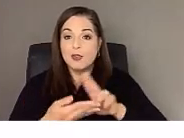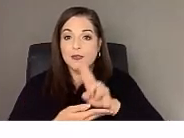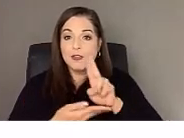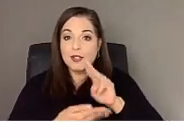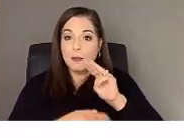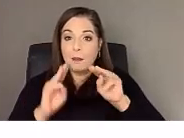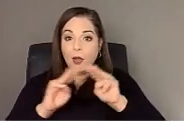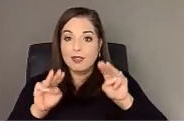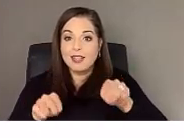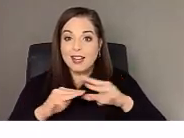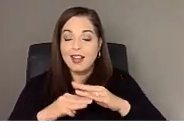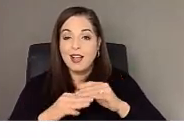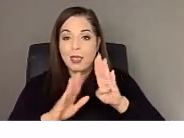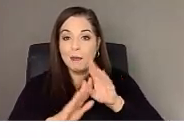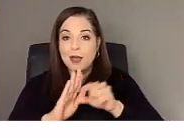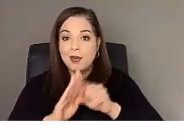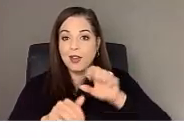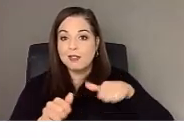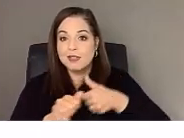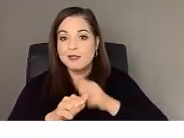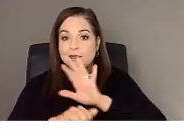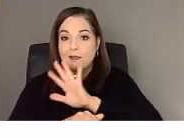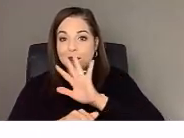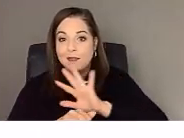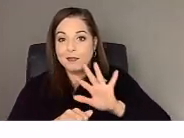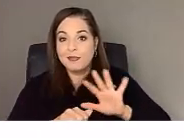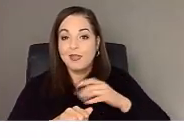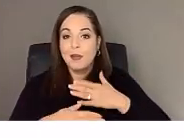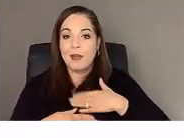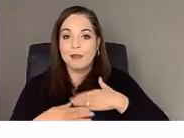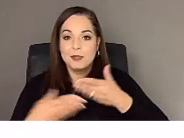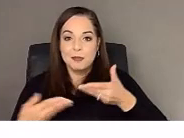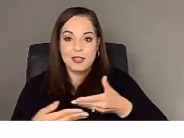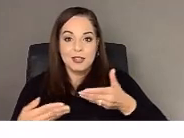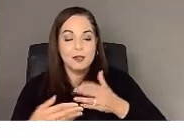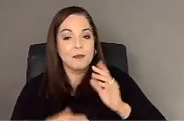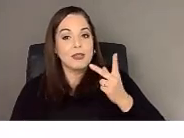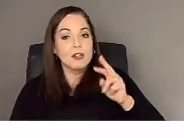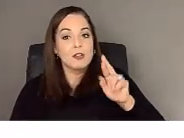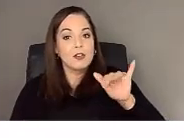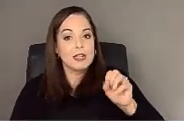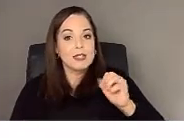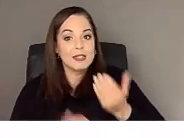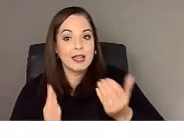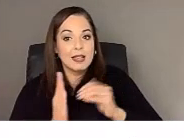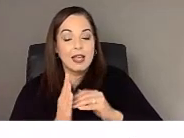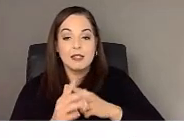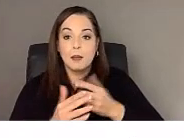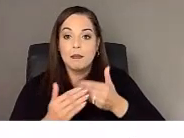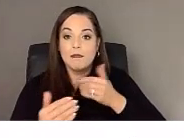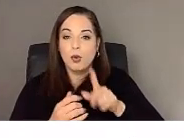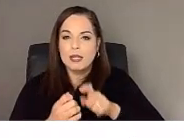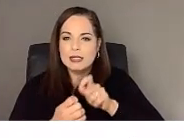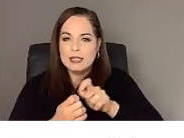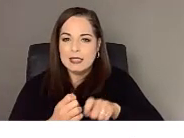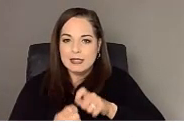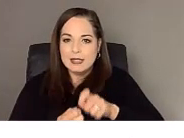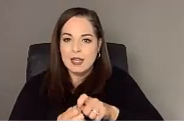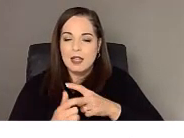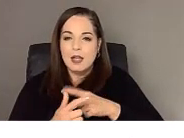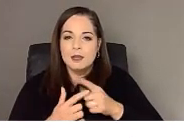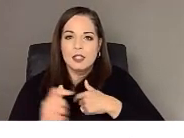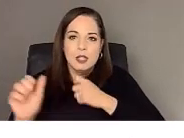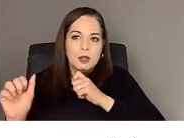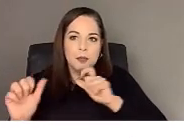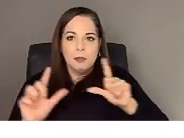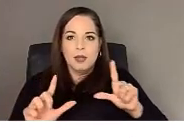backdrop. I'm happy to be here. Awesome. This is Chris again, uh, before we get into the details, I'm just going to bring us back